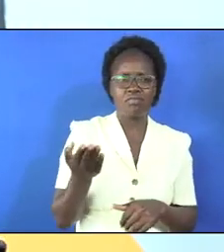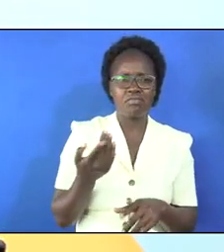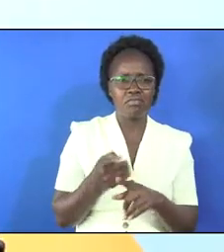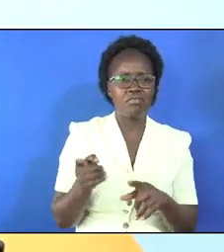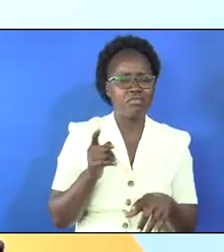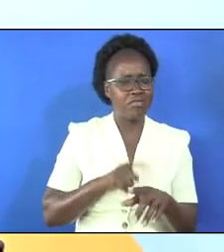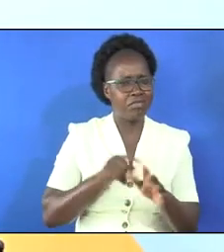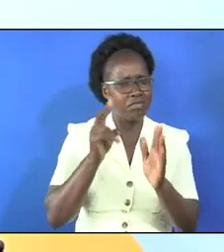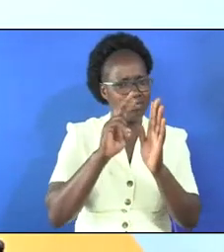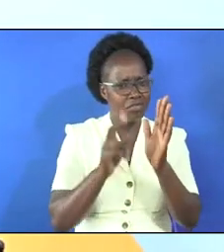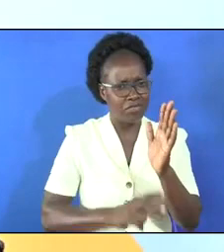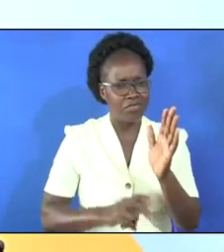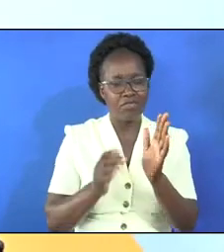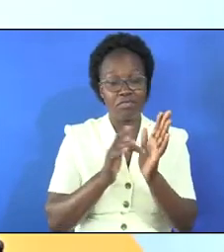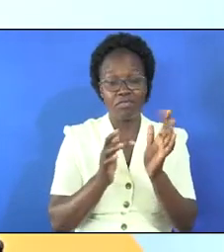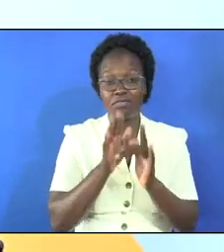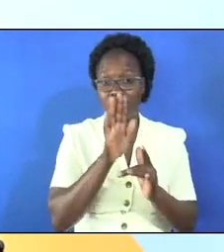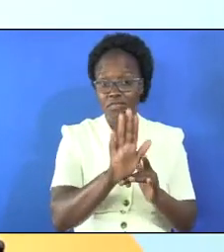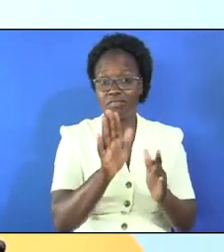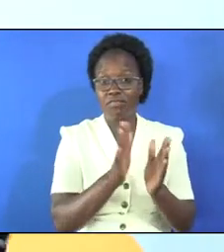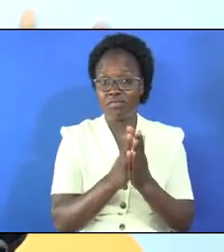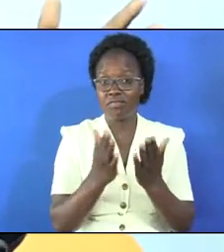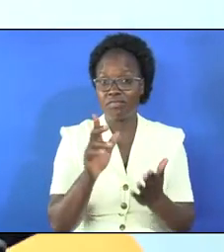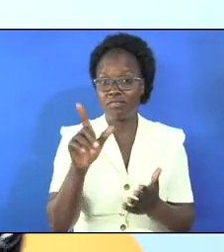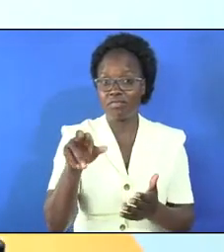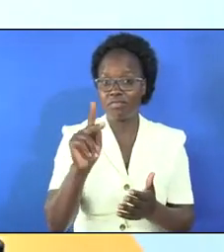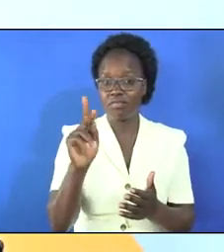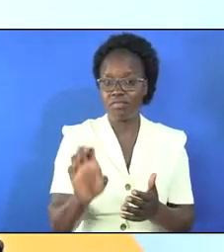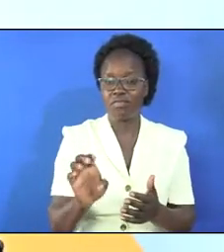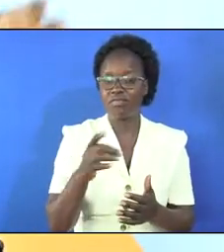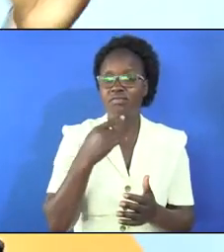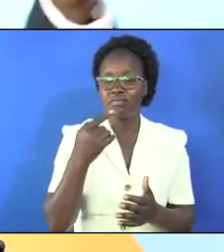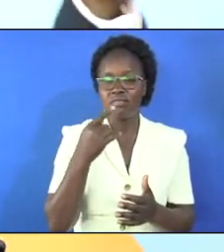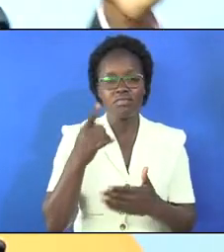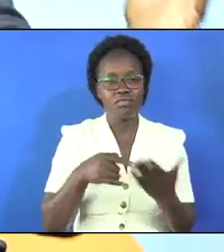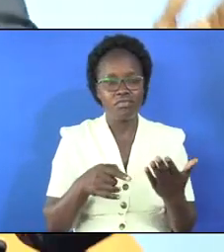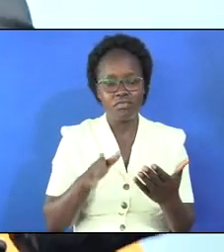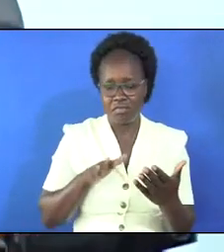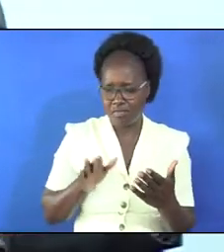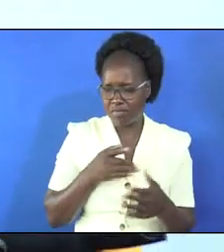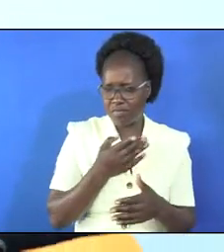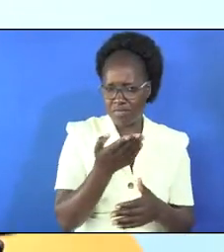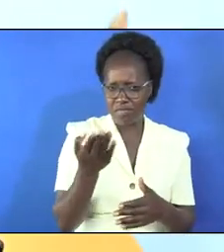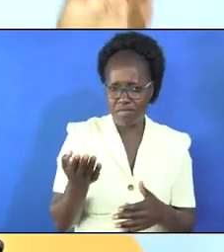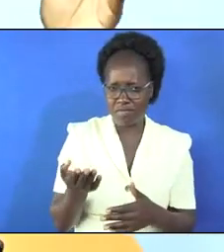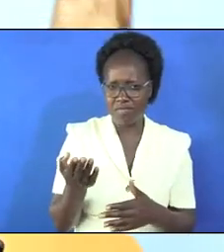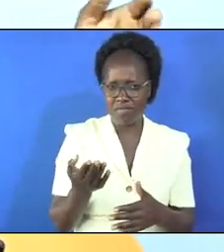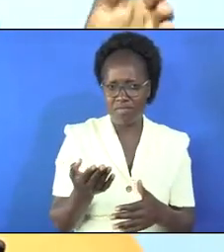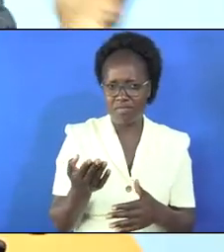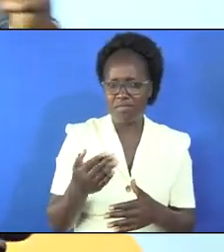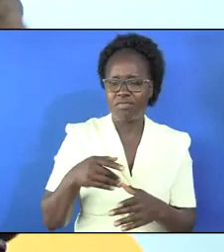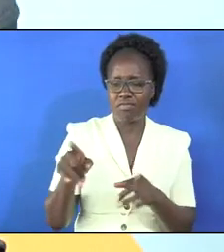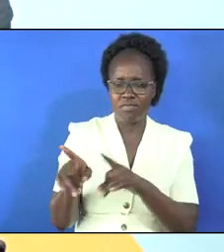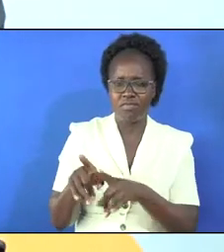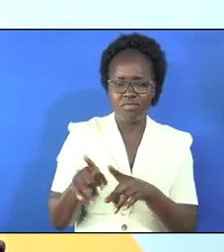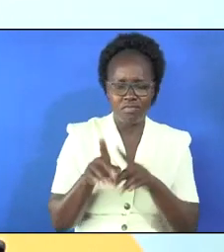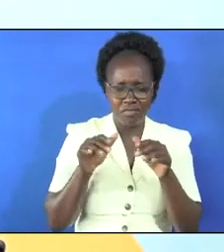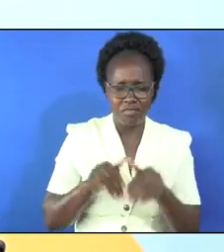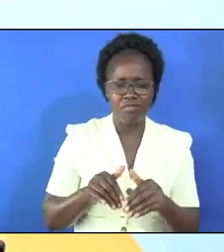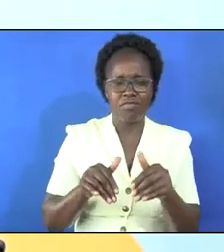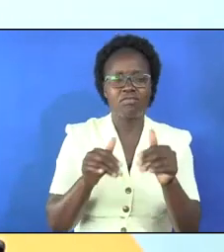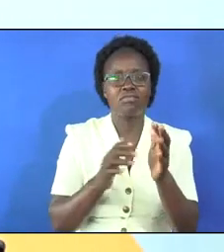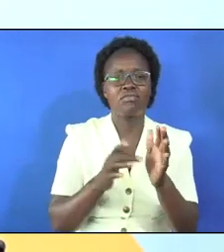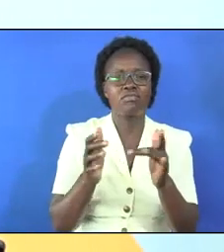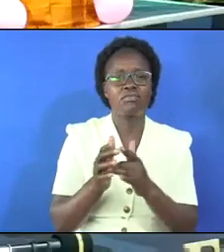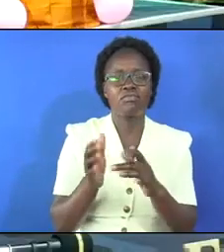but when you read in your bible the book of luke will tell you that these women were also followers